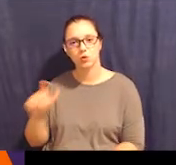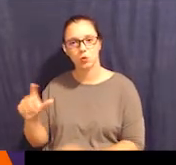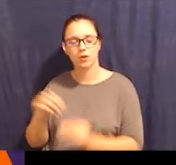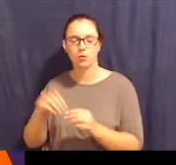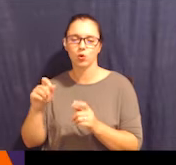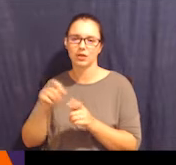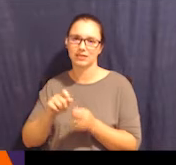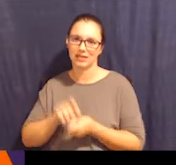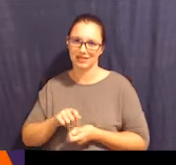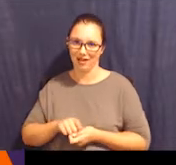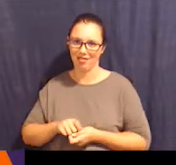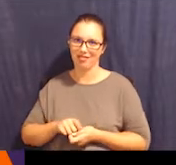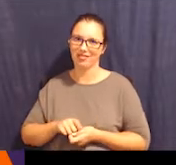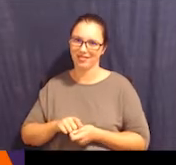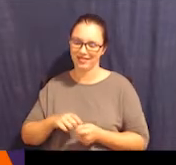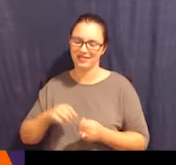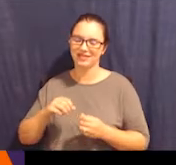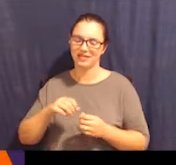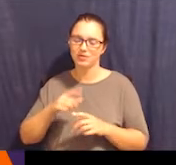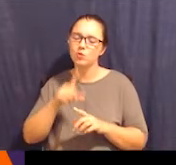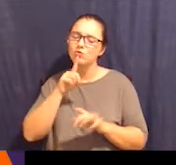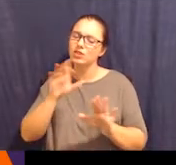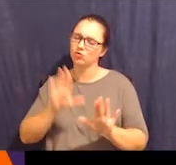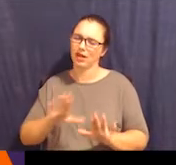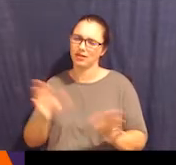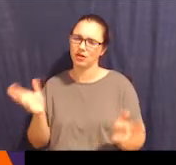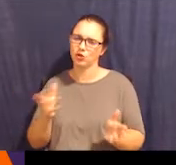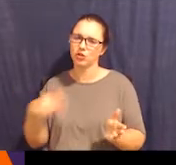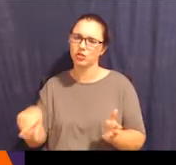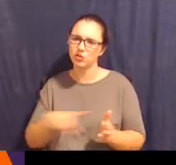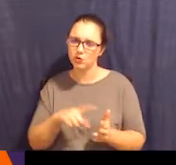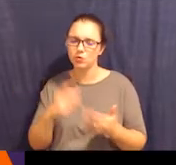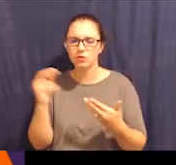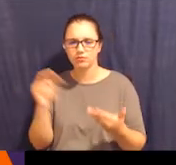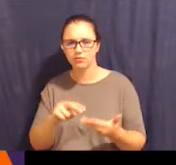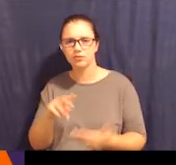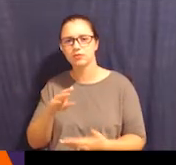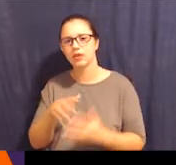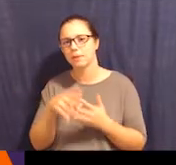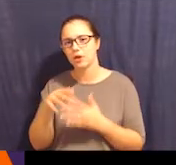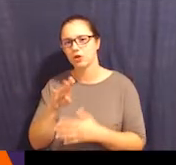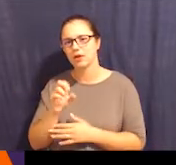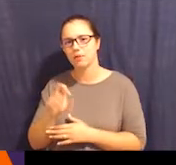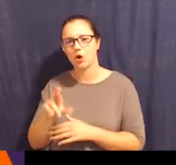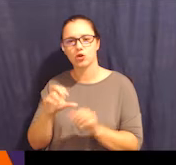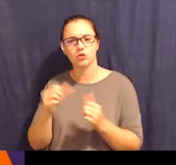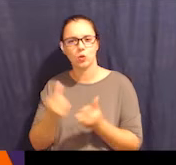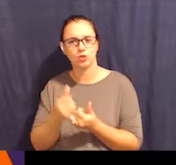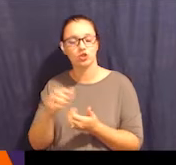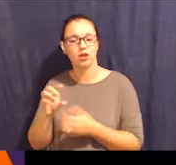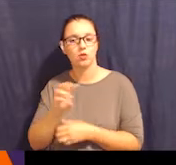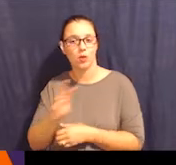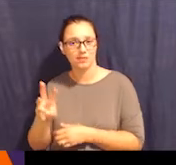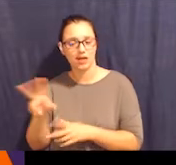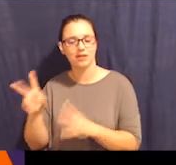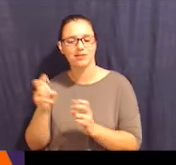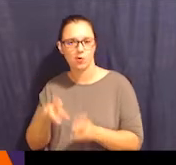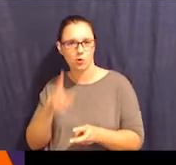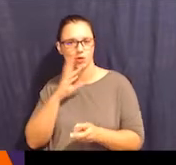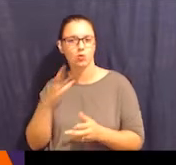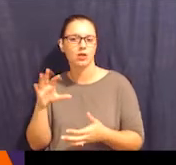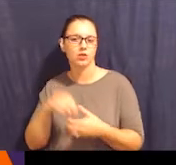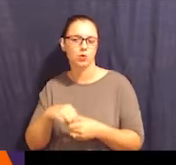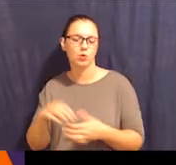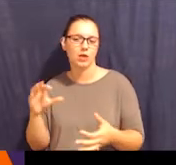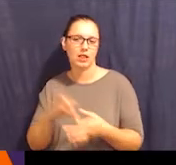detailed than what I've gone into. And it's really great. So I encourage you to go to the American Bar Association's website and download it. We will